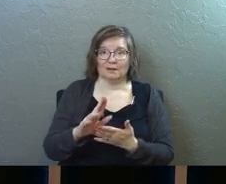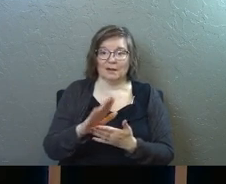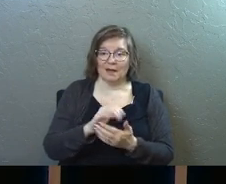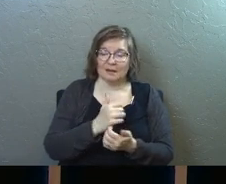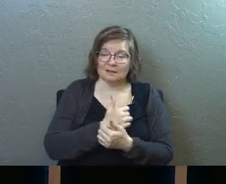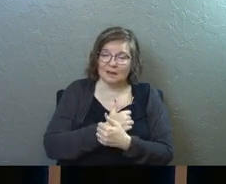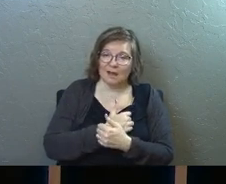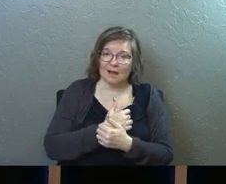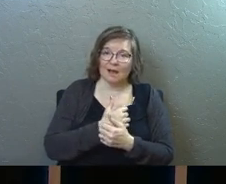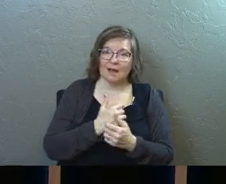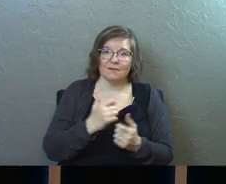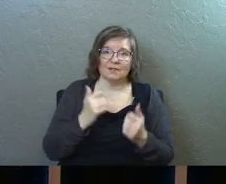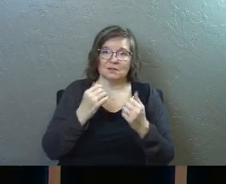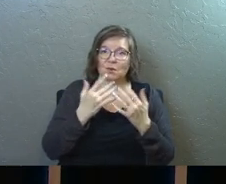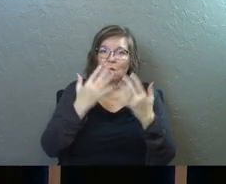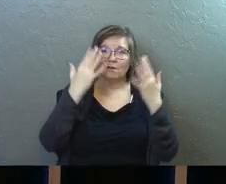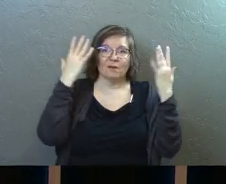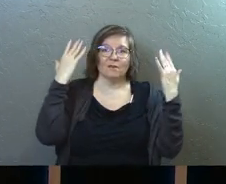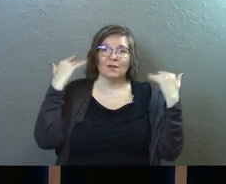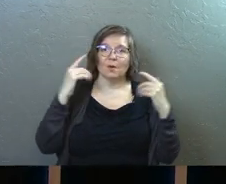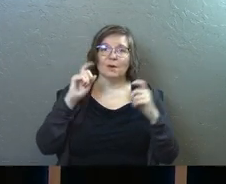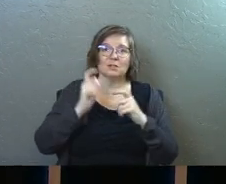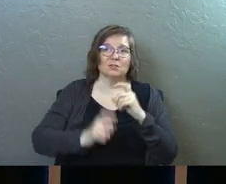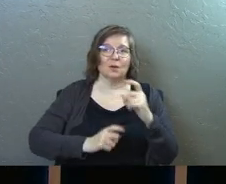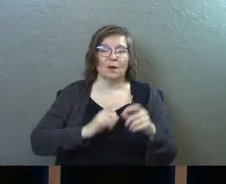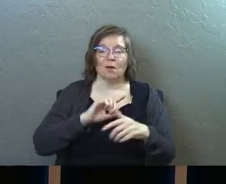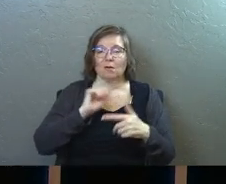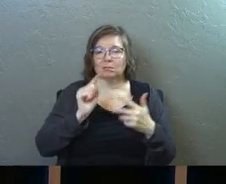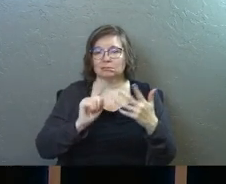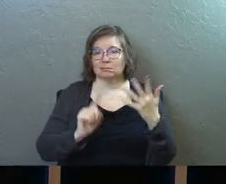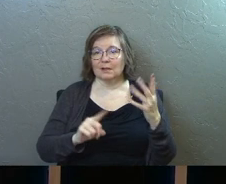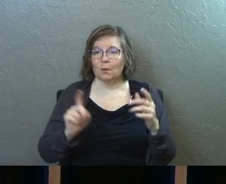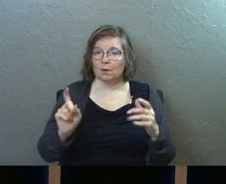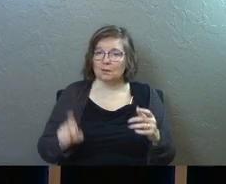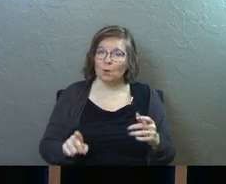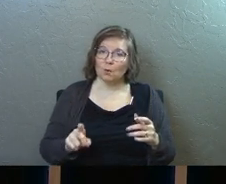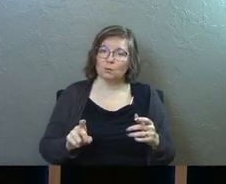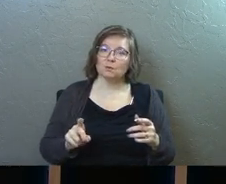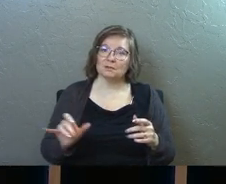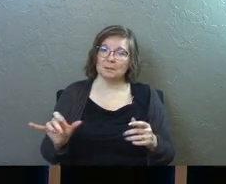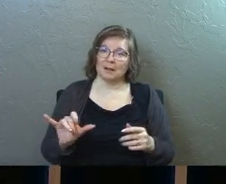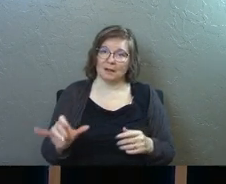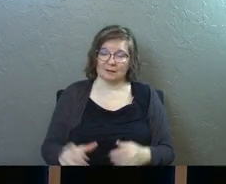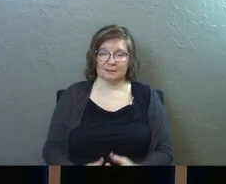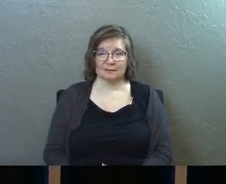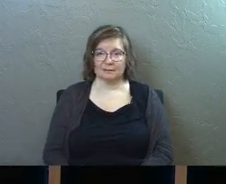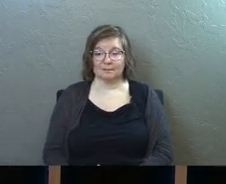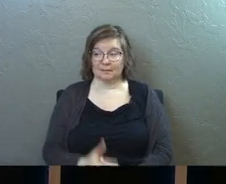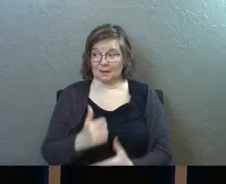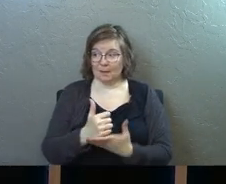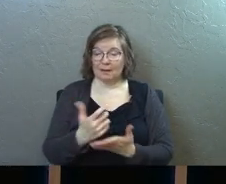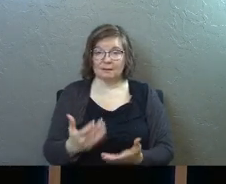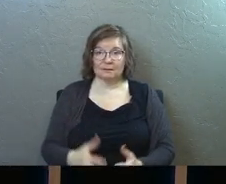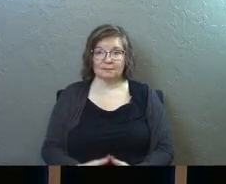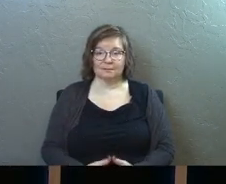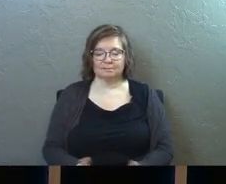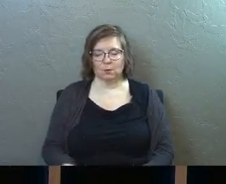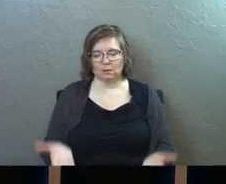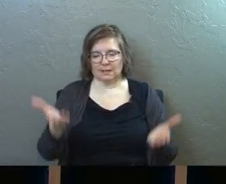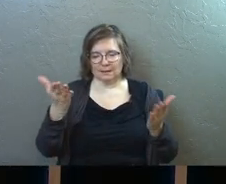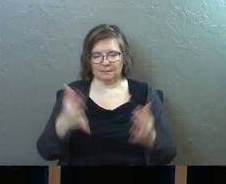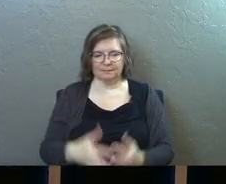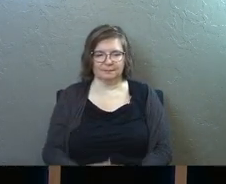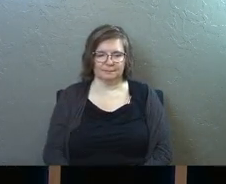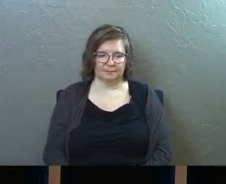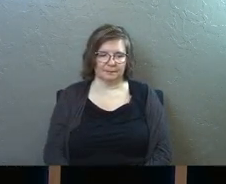and it's love and it's overflowing generosity and it's all these things that we're supposed to be amen what you guys